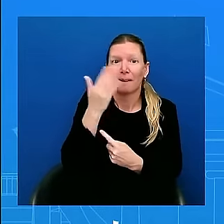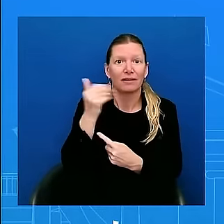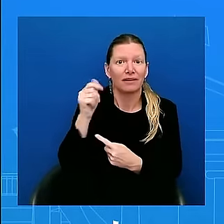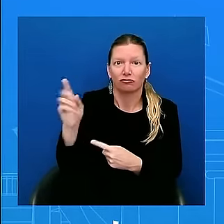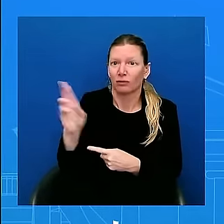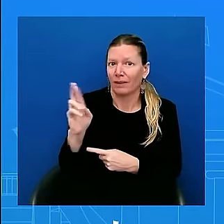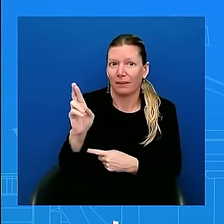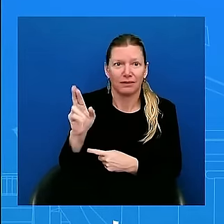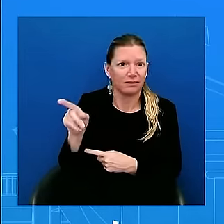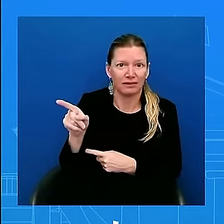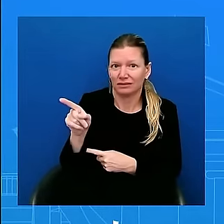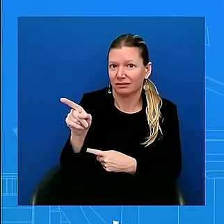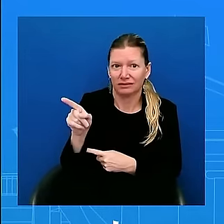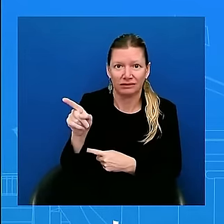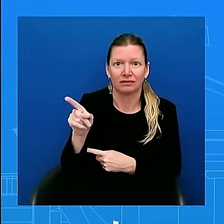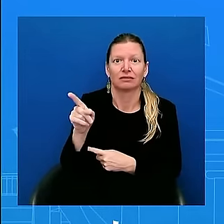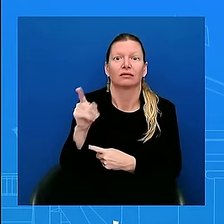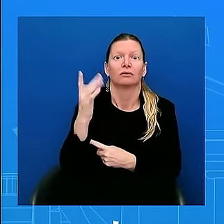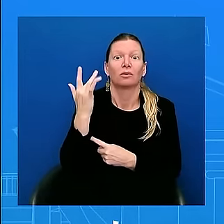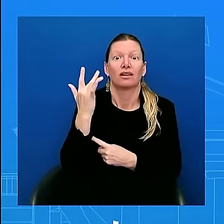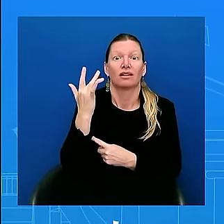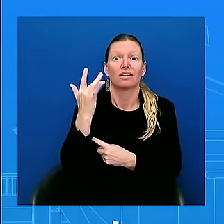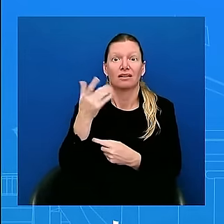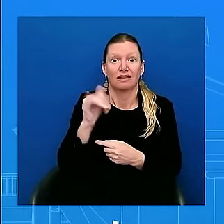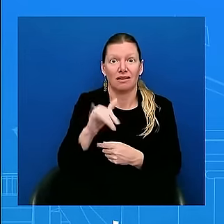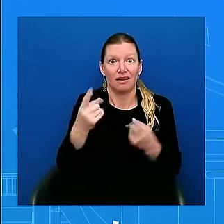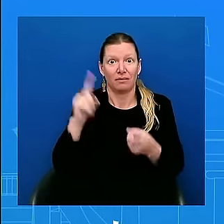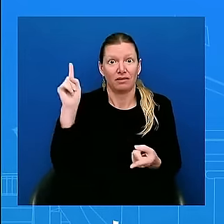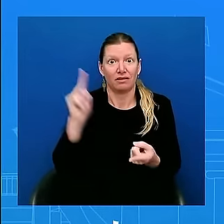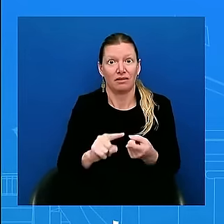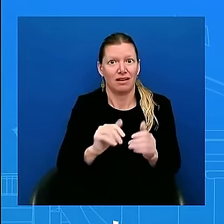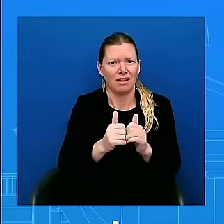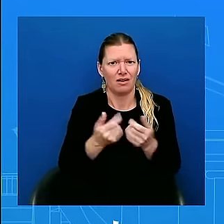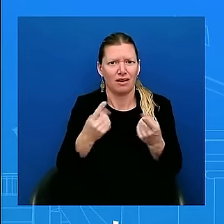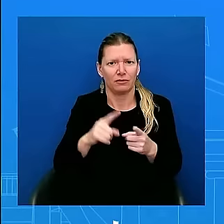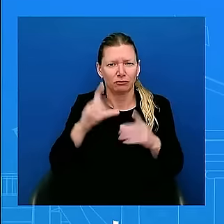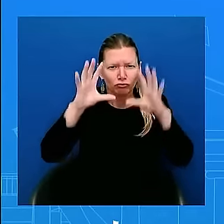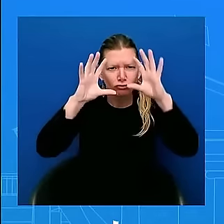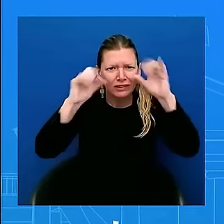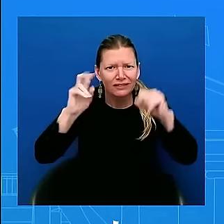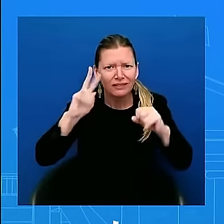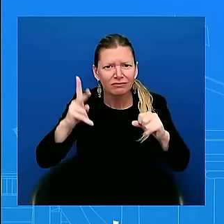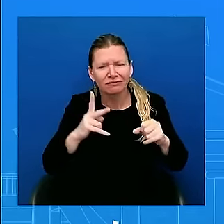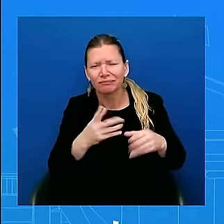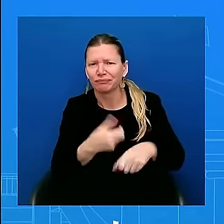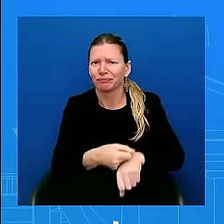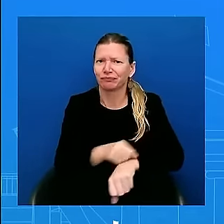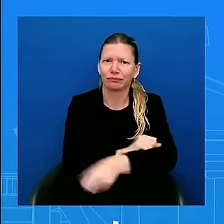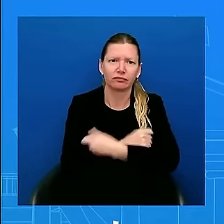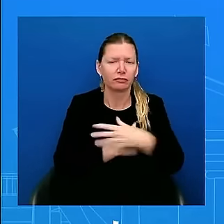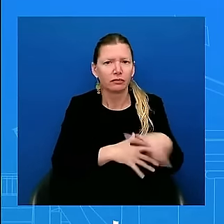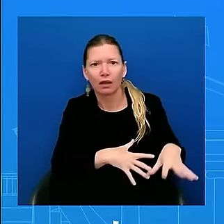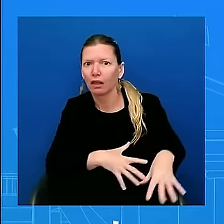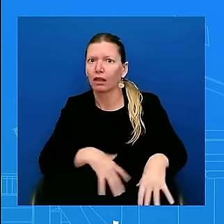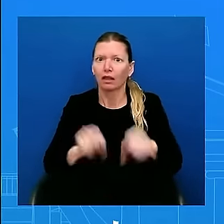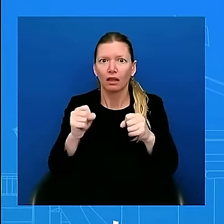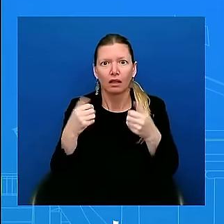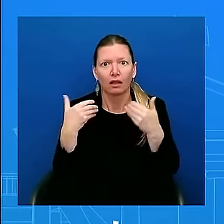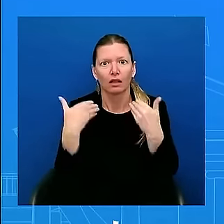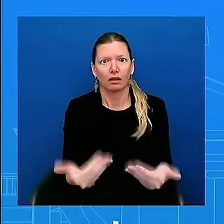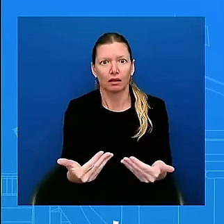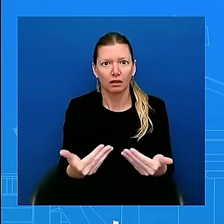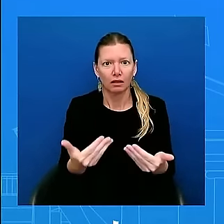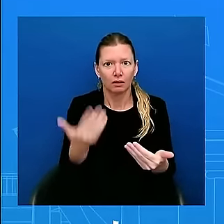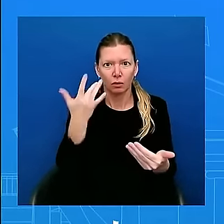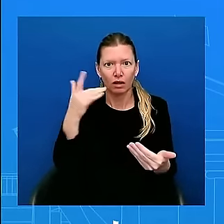moved forward and took actions to deal with what's going on at the border. Republicans continue, continue to